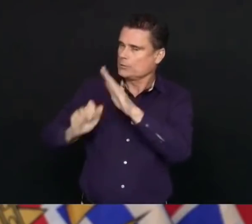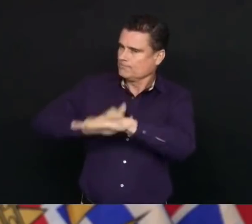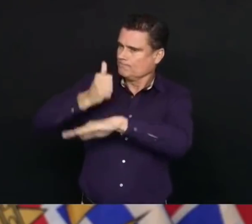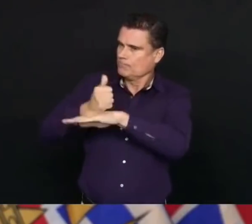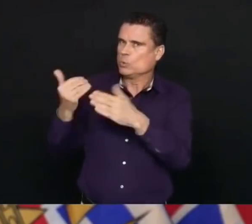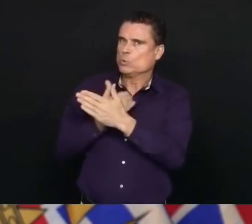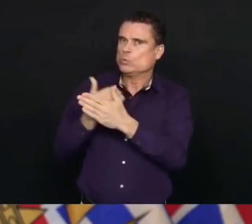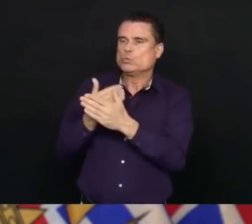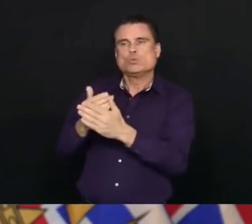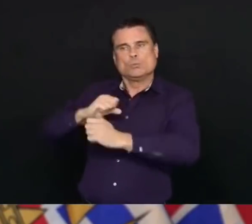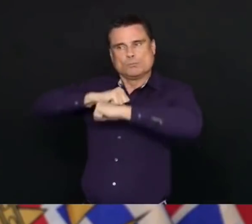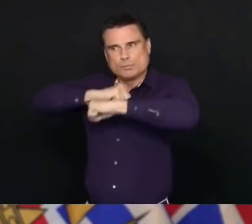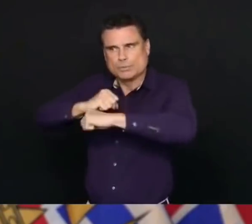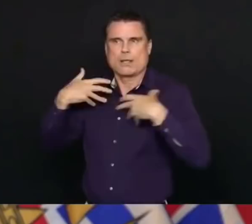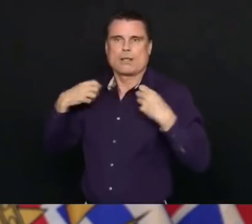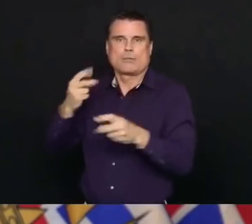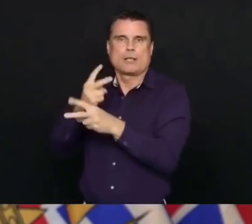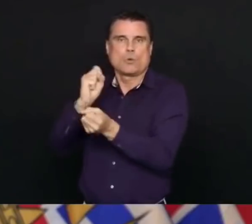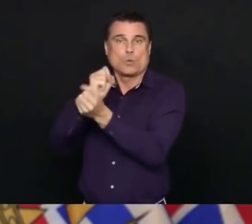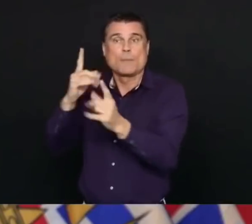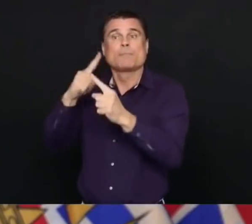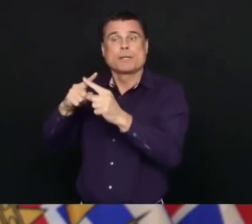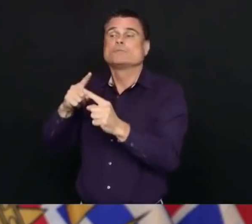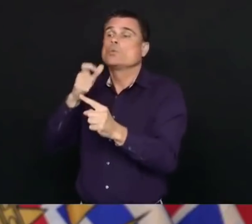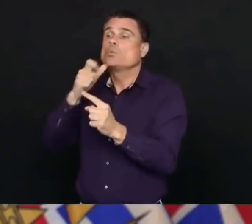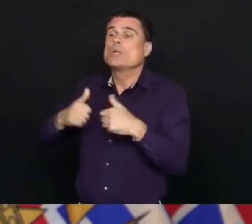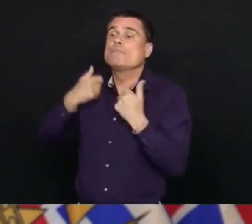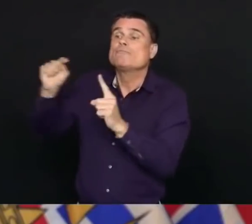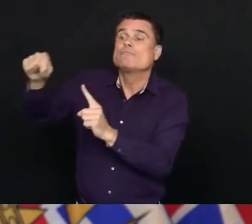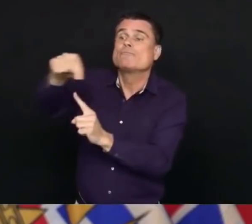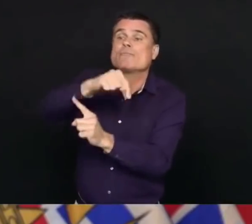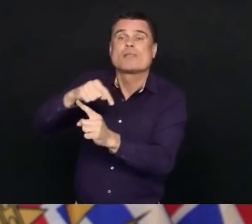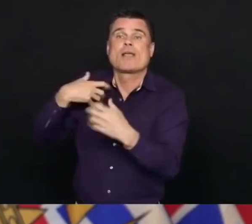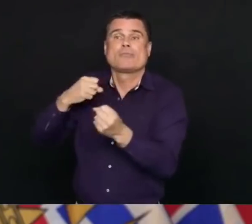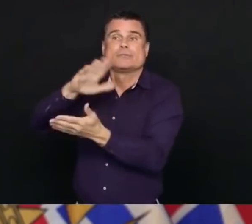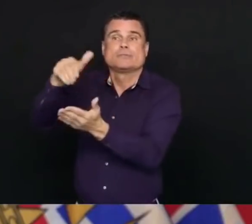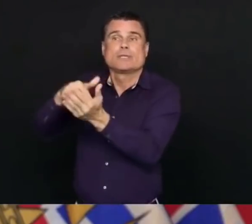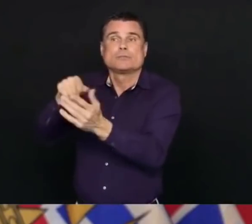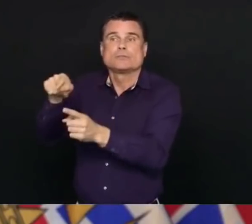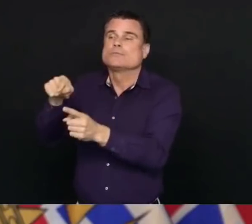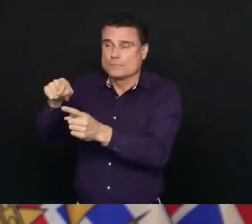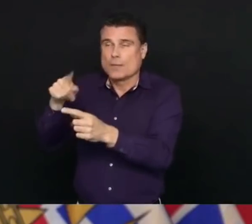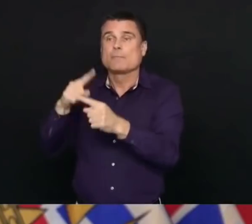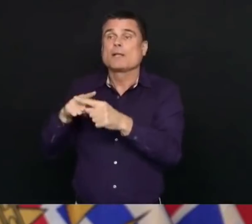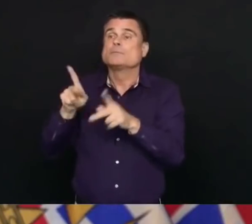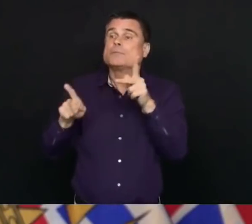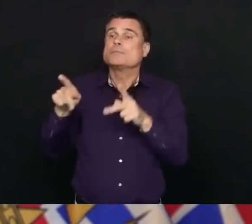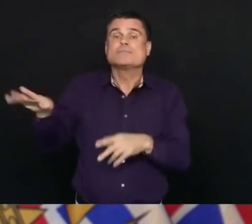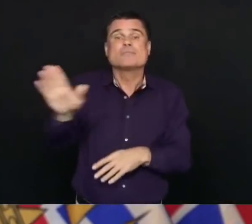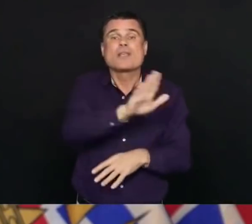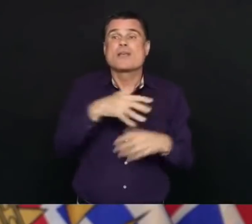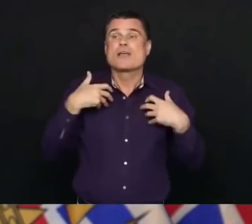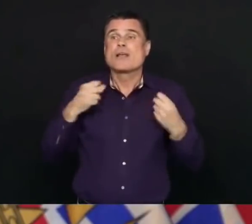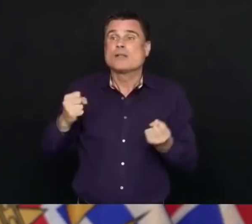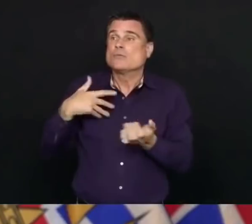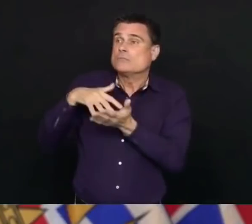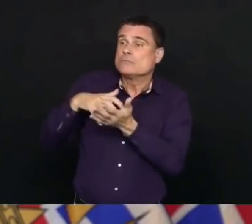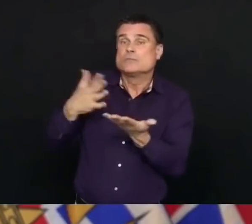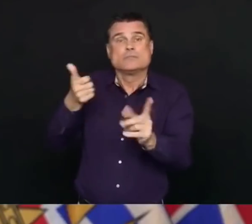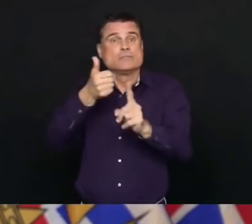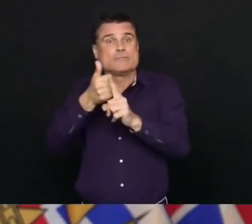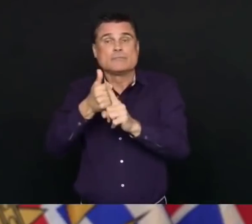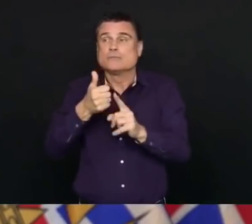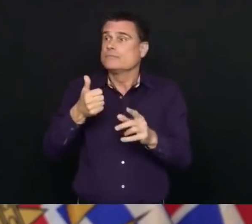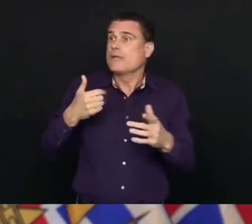disabilities, people who are living on the streets, people who are in long-term care, our older